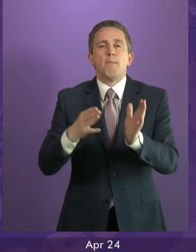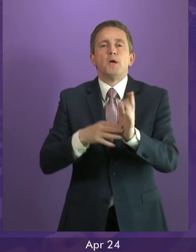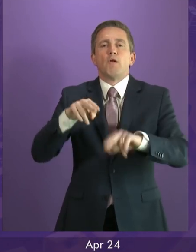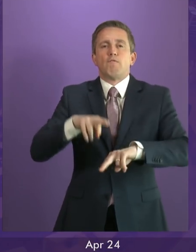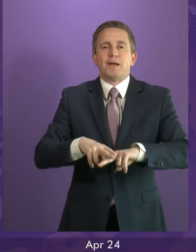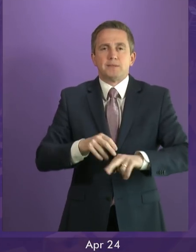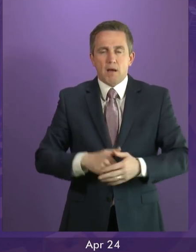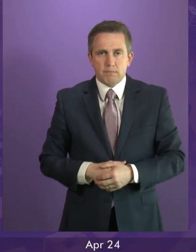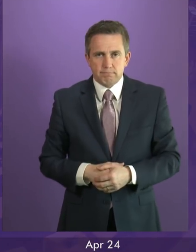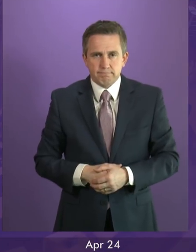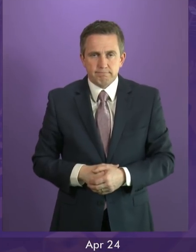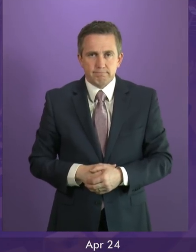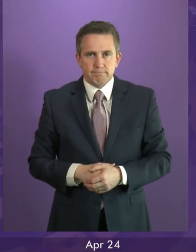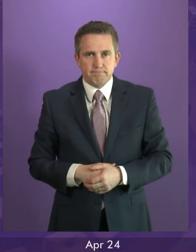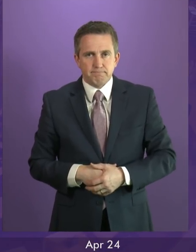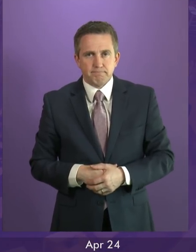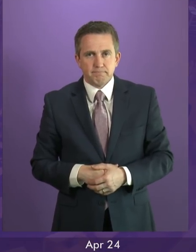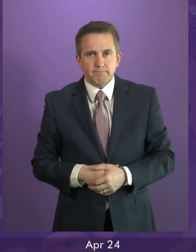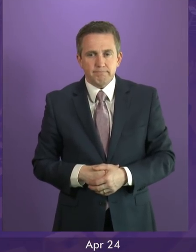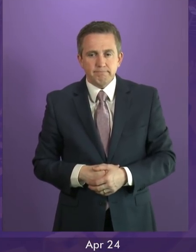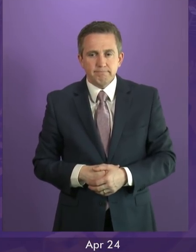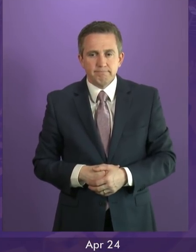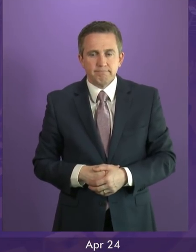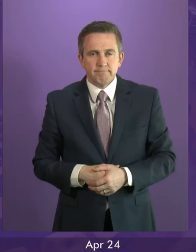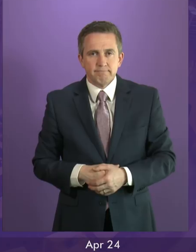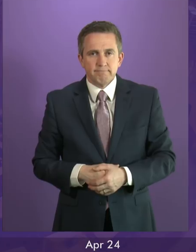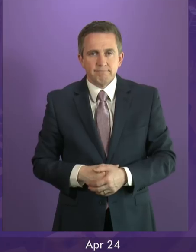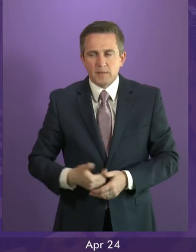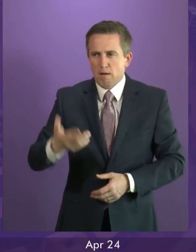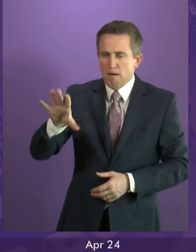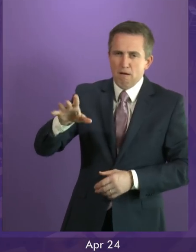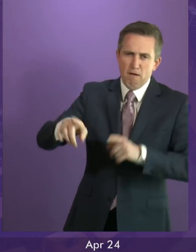Thank you. The First Minister mentioned in her